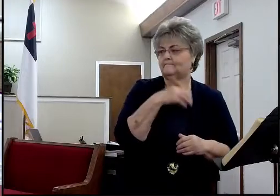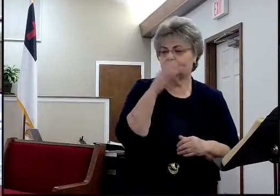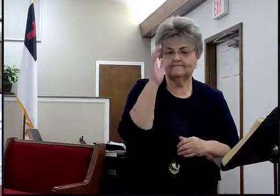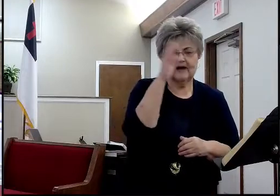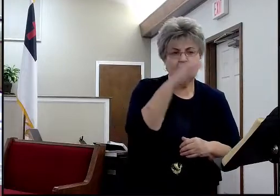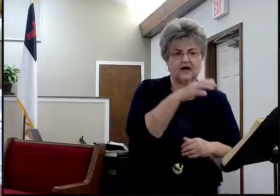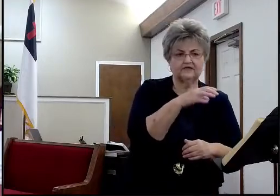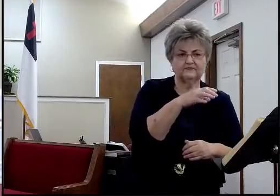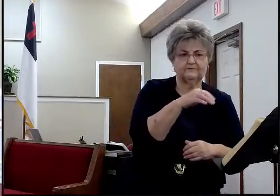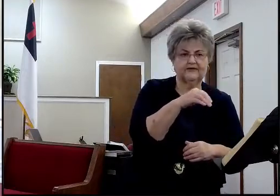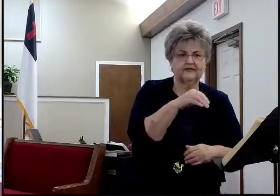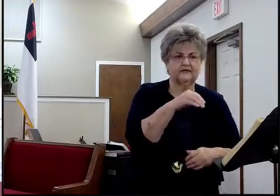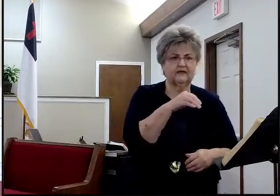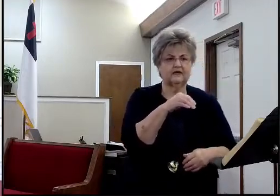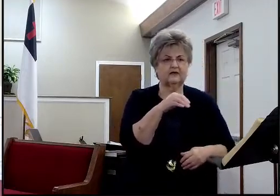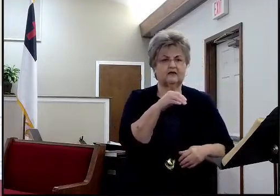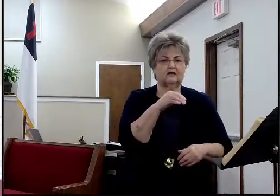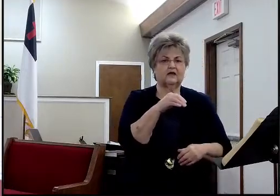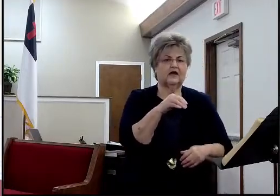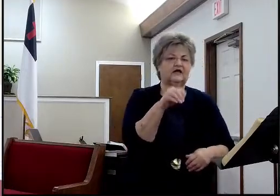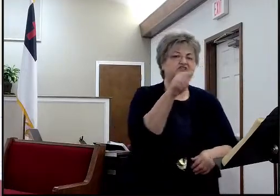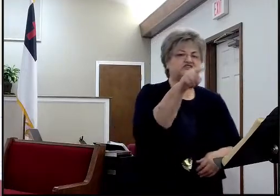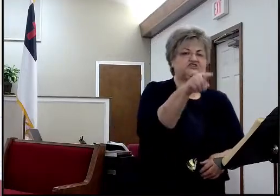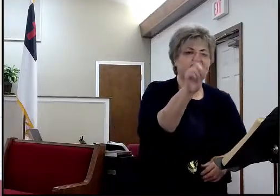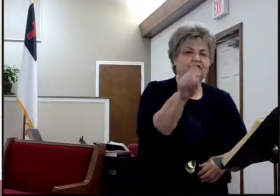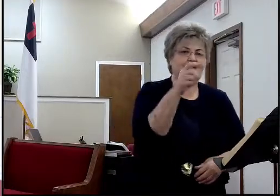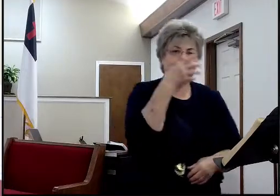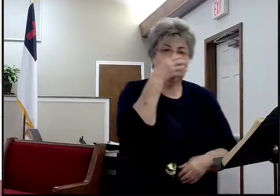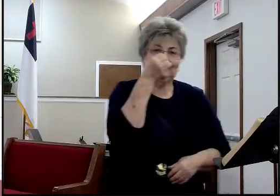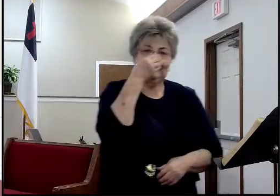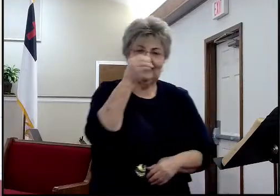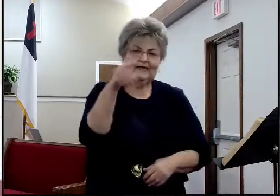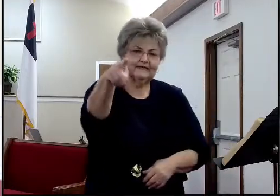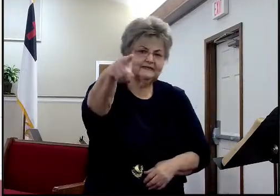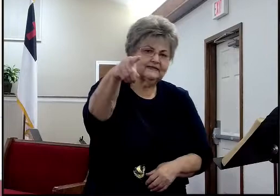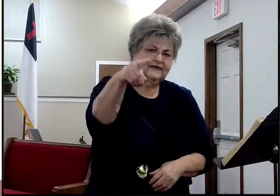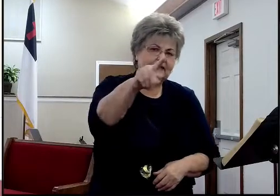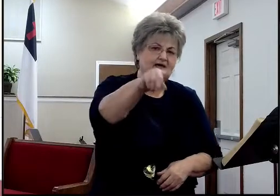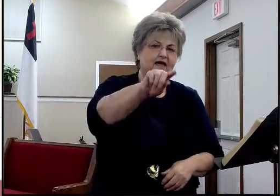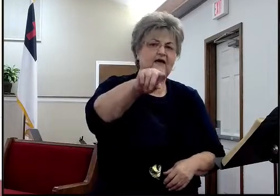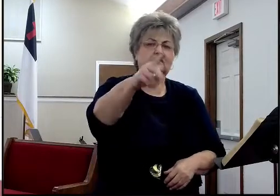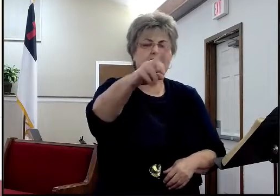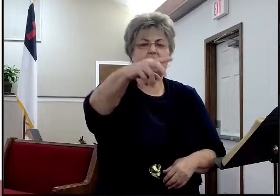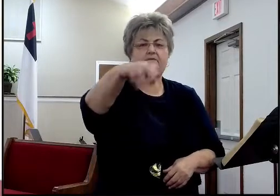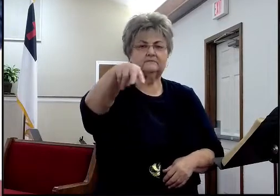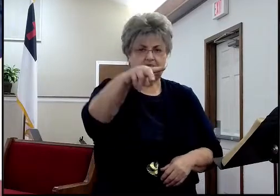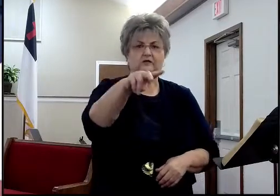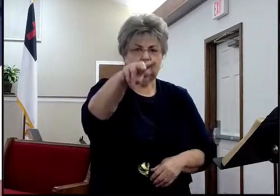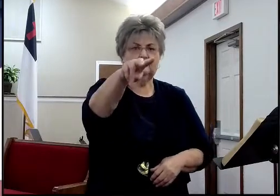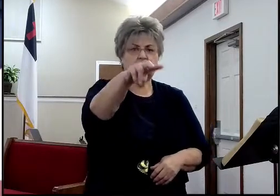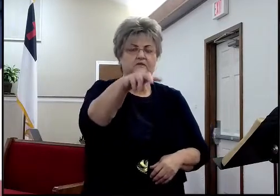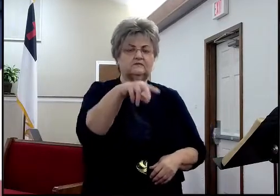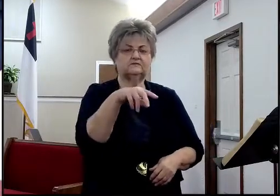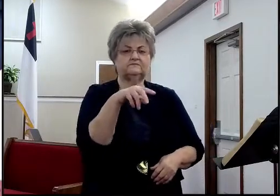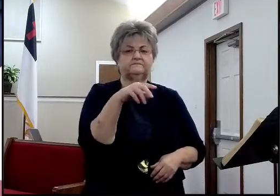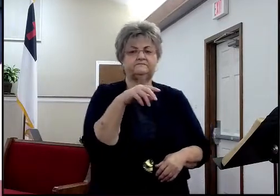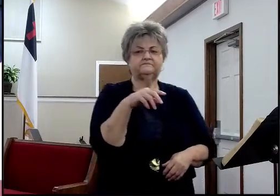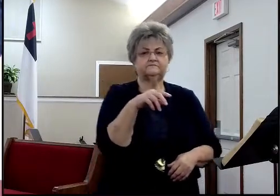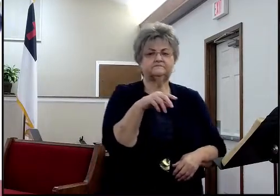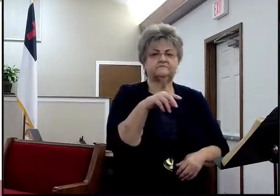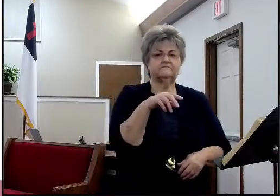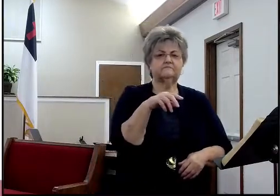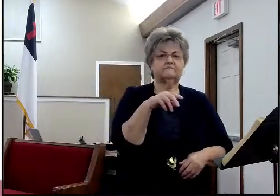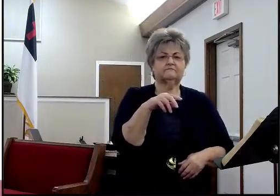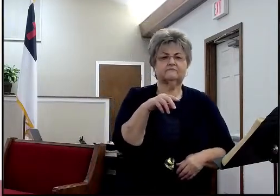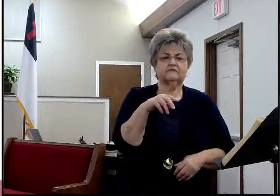lobby. And then the fire department, it's in their lobby as well. pretty prominent. No, it's in there. It's inside the firehouse, but it's pretty prominent. And so